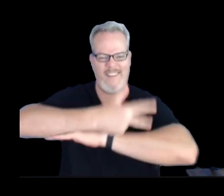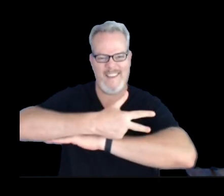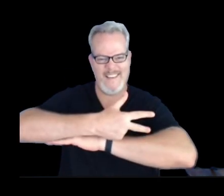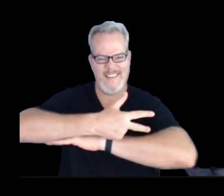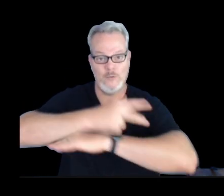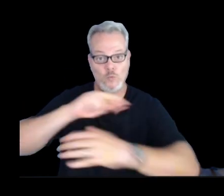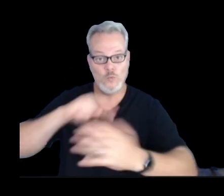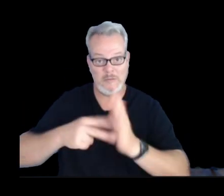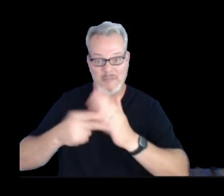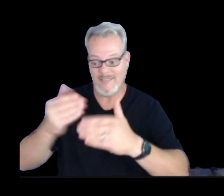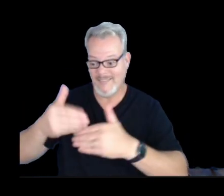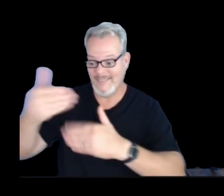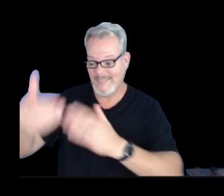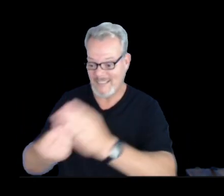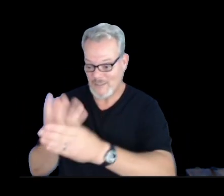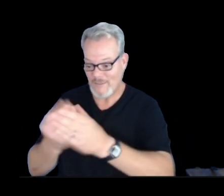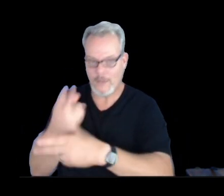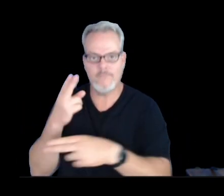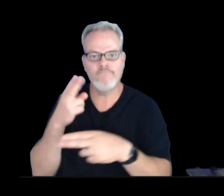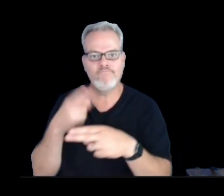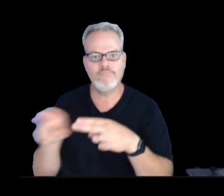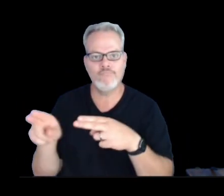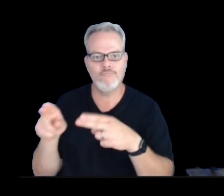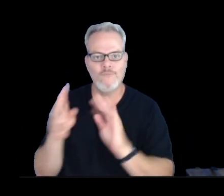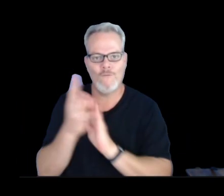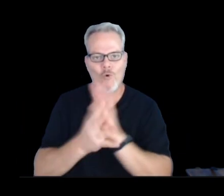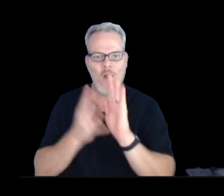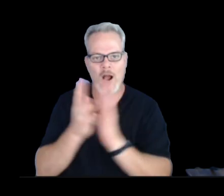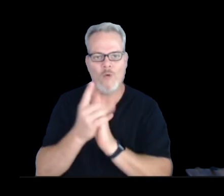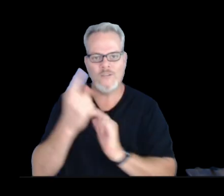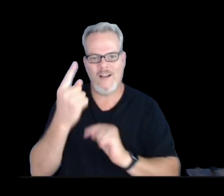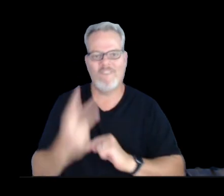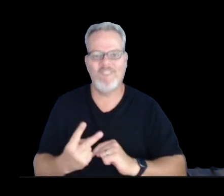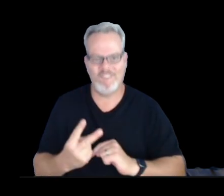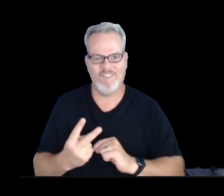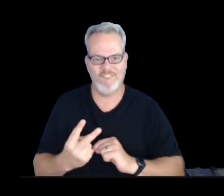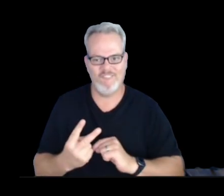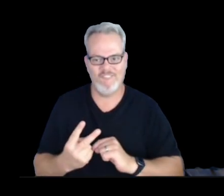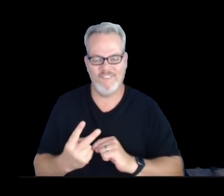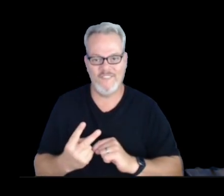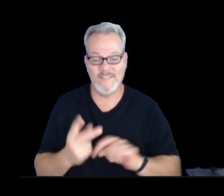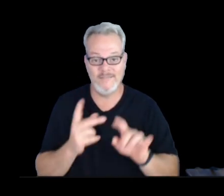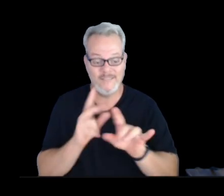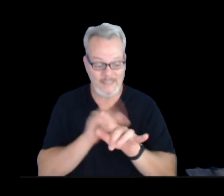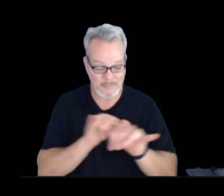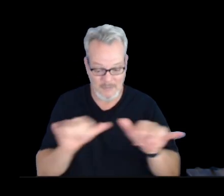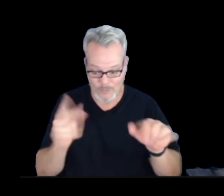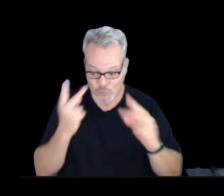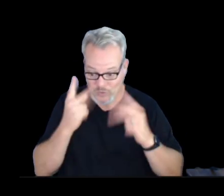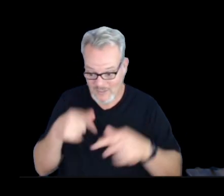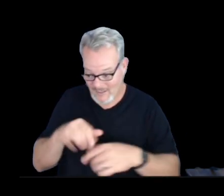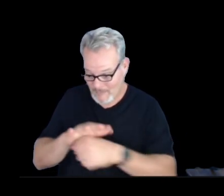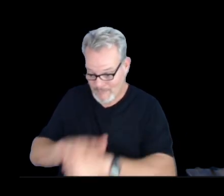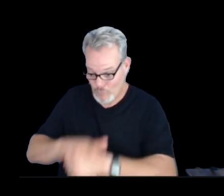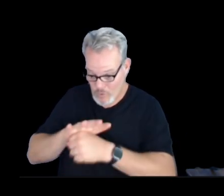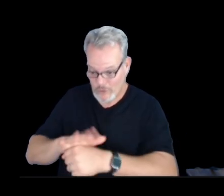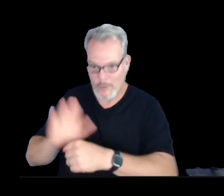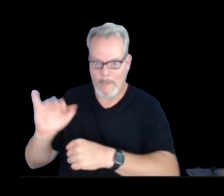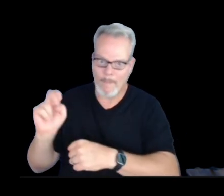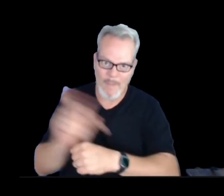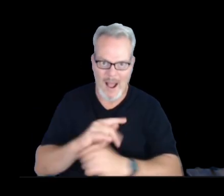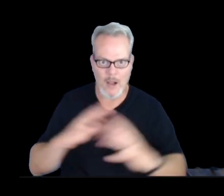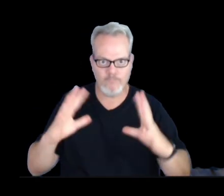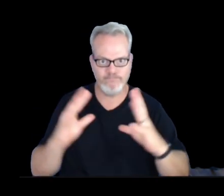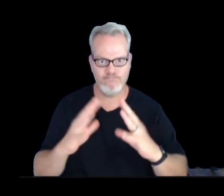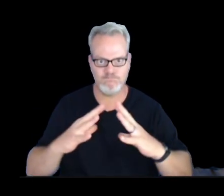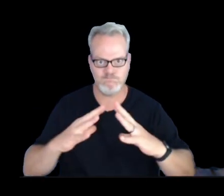usual fountaining phase as well at four and a half hours. And along those lines, we're seeing a pressure returning as the volcano repressurizes for the